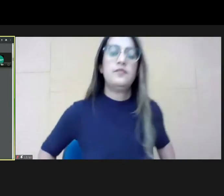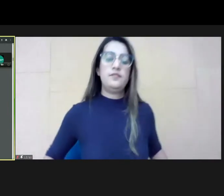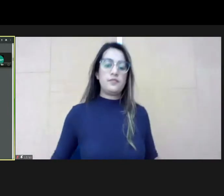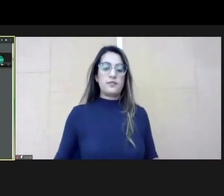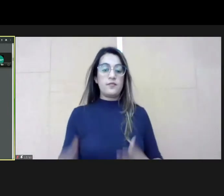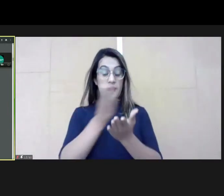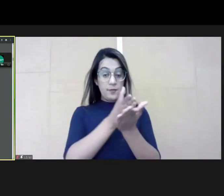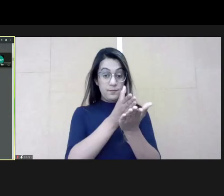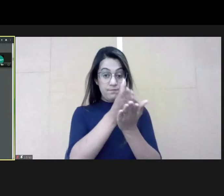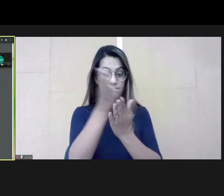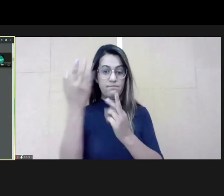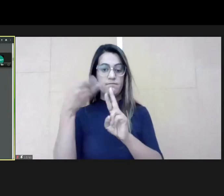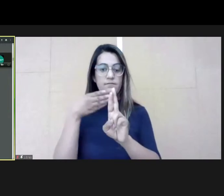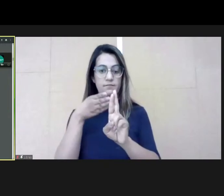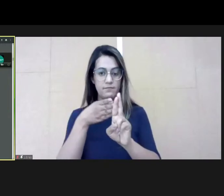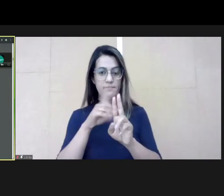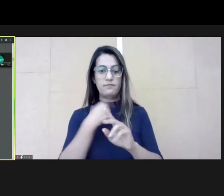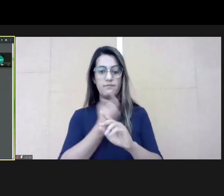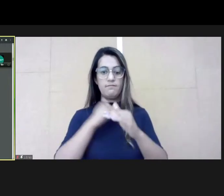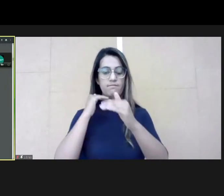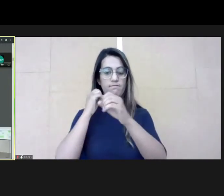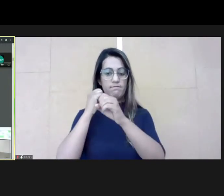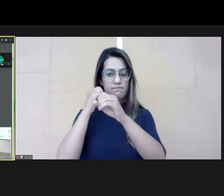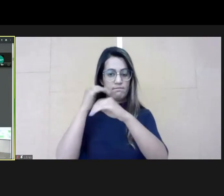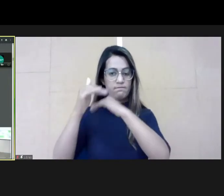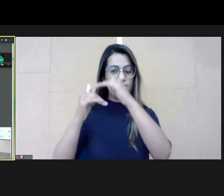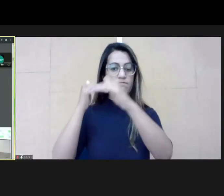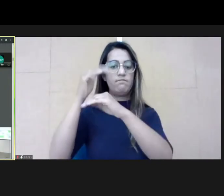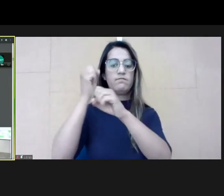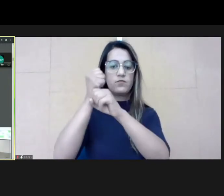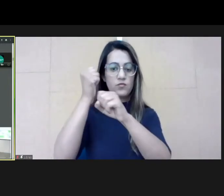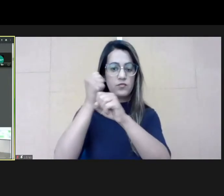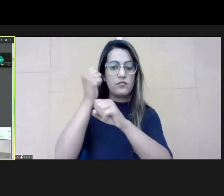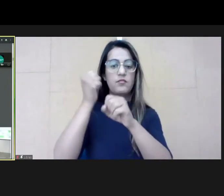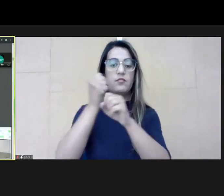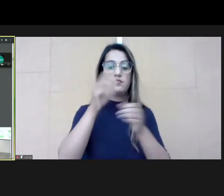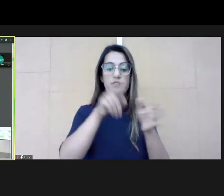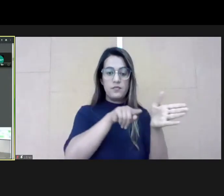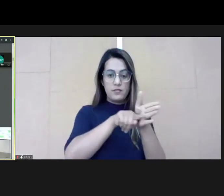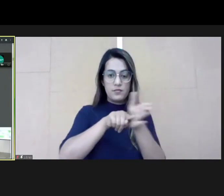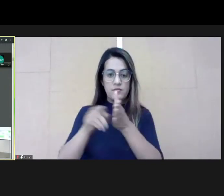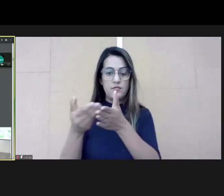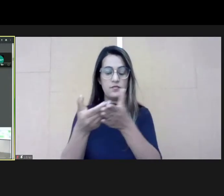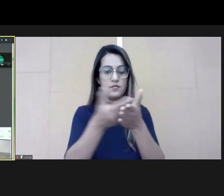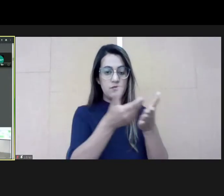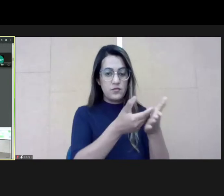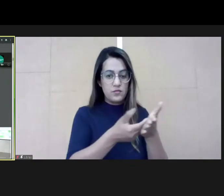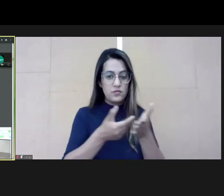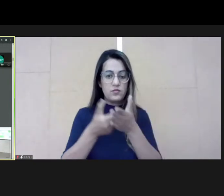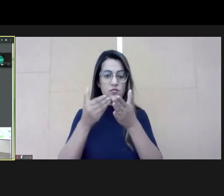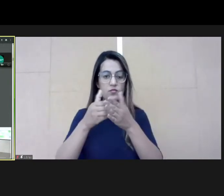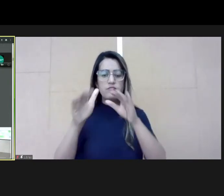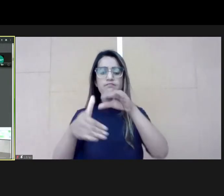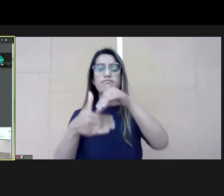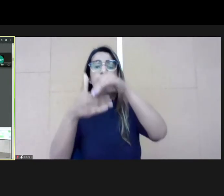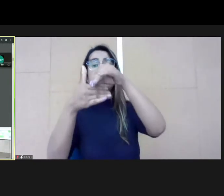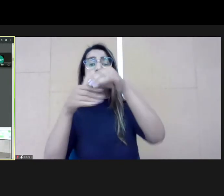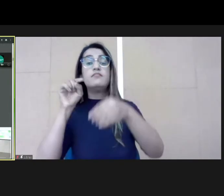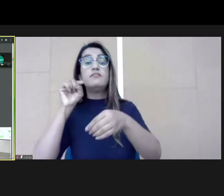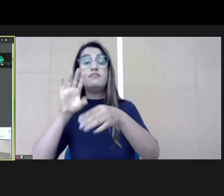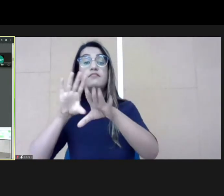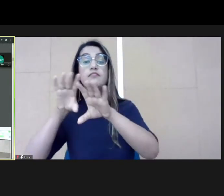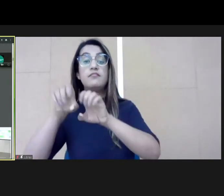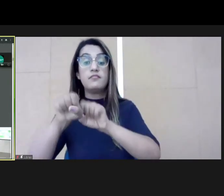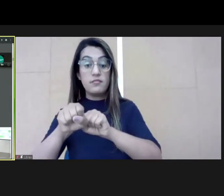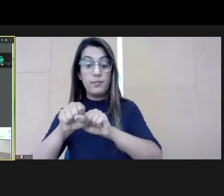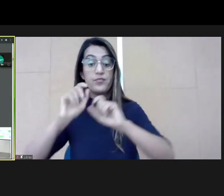reference. We wanted to build this study to build competences to leaders. What